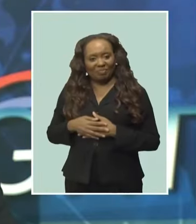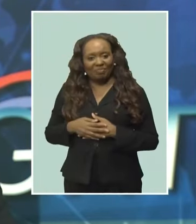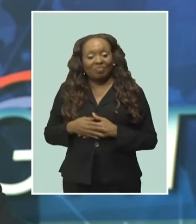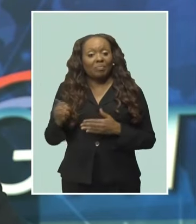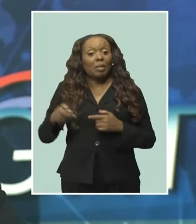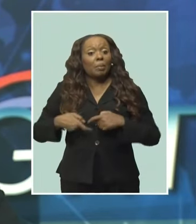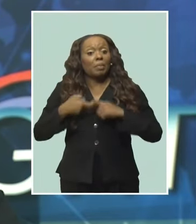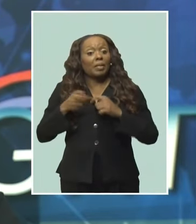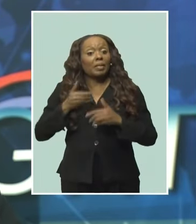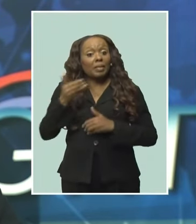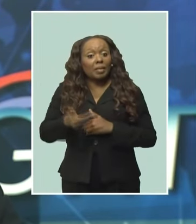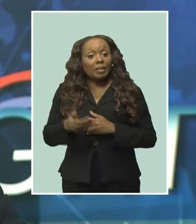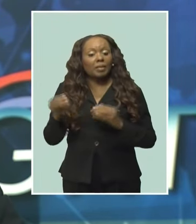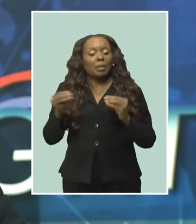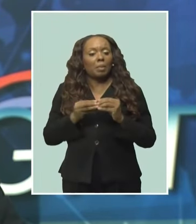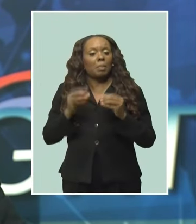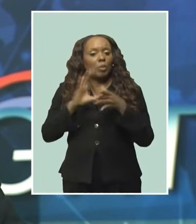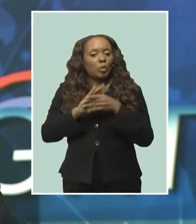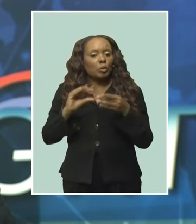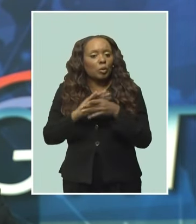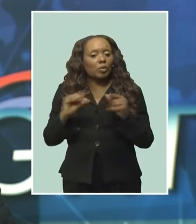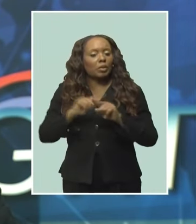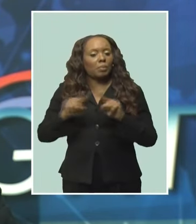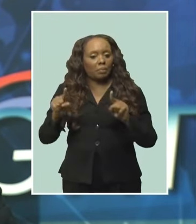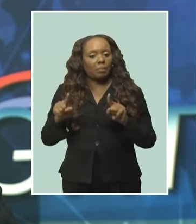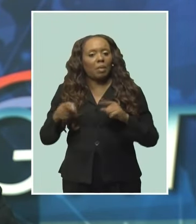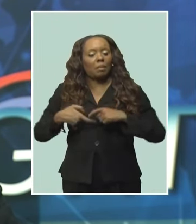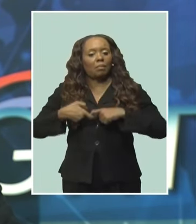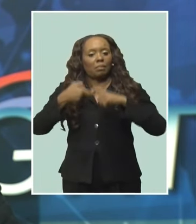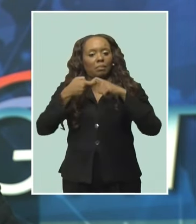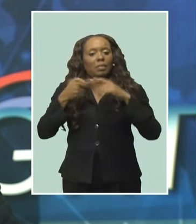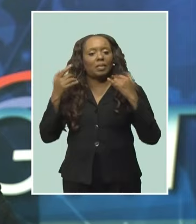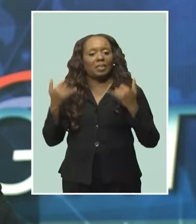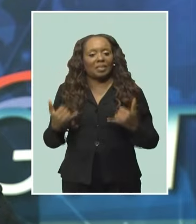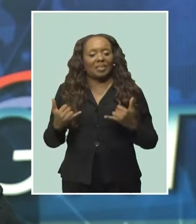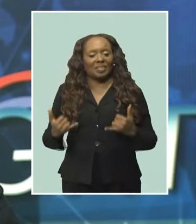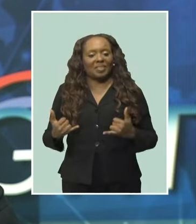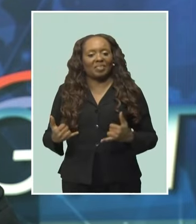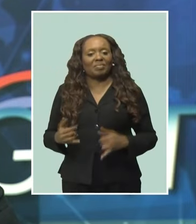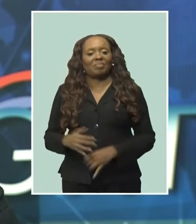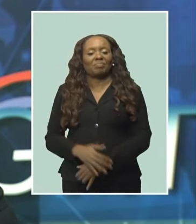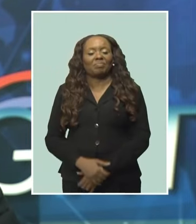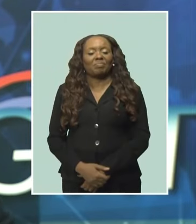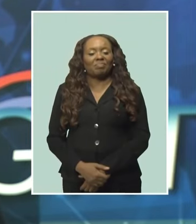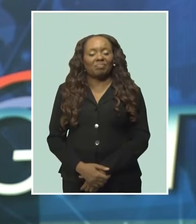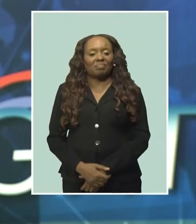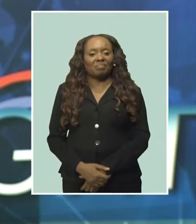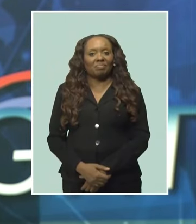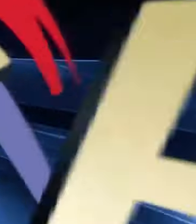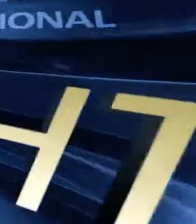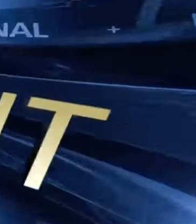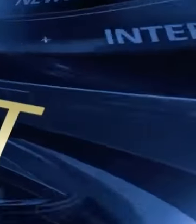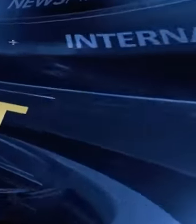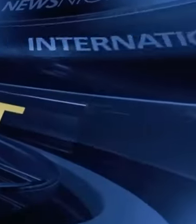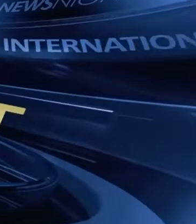We take a break here, but coming up, hosting the T20 World Cup could put a spotlight on Barbados like never before.